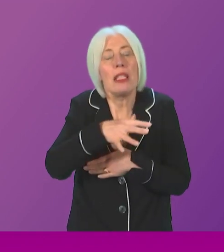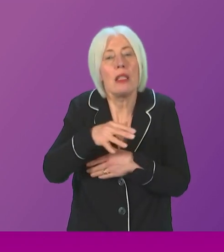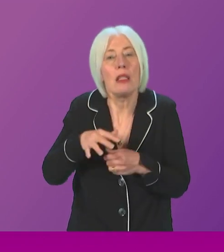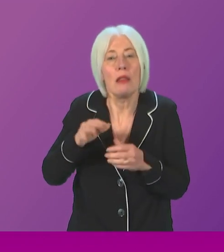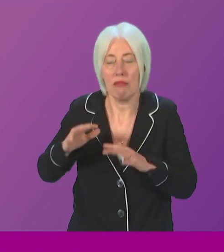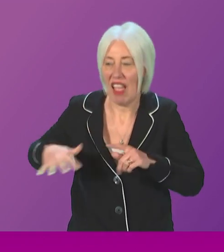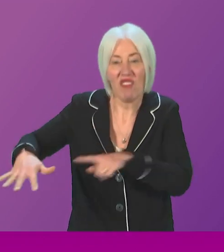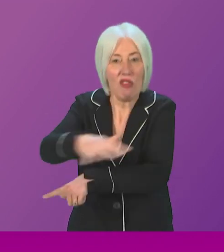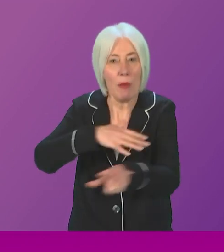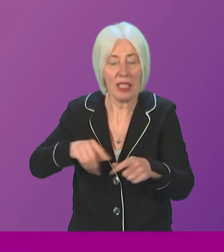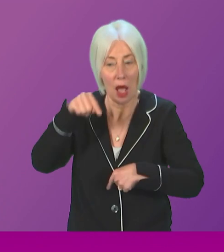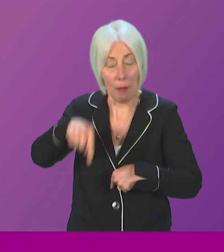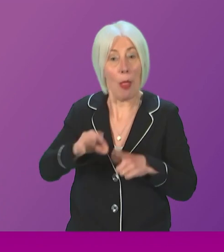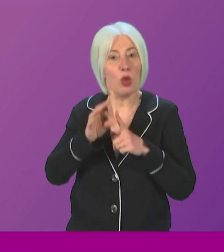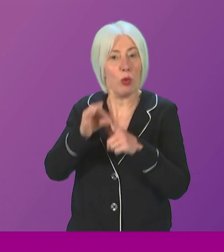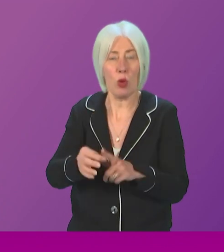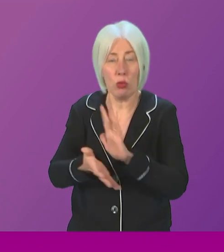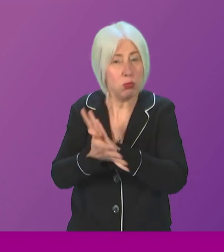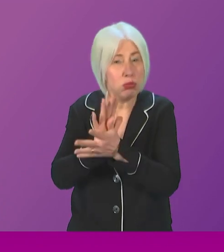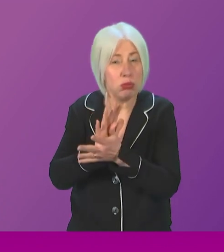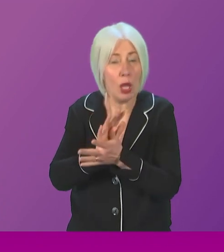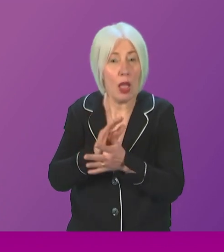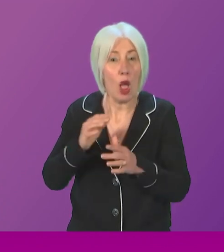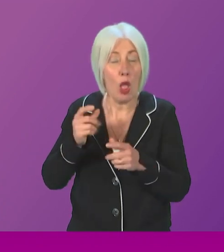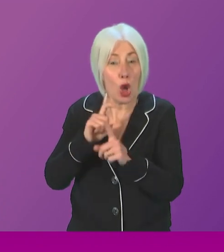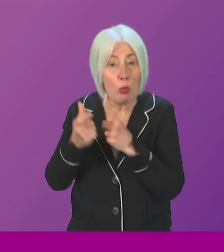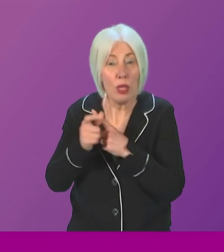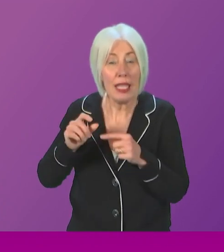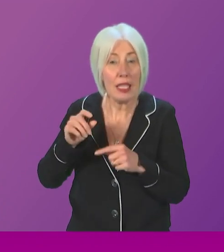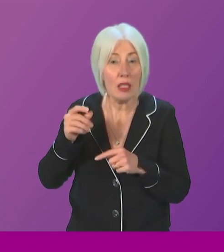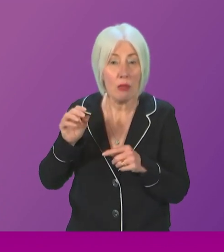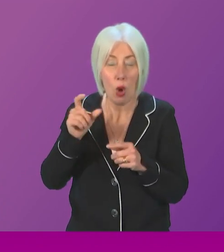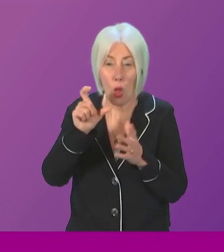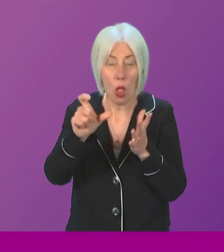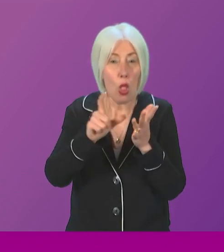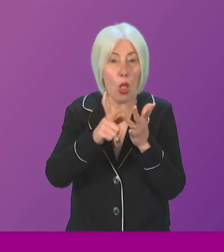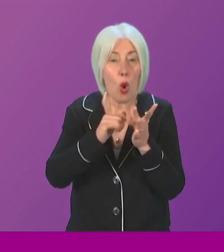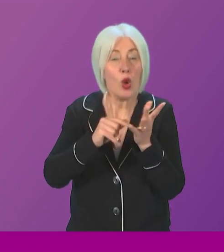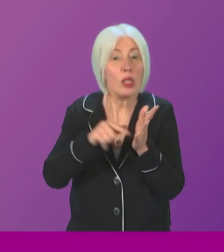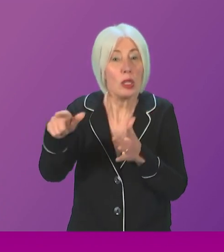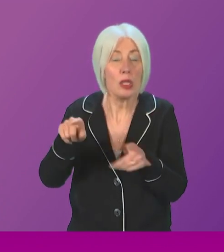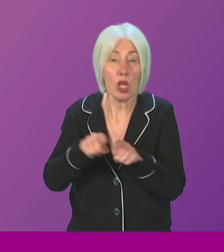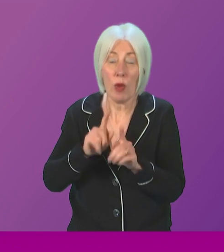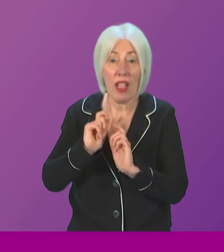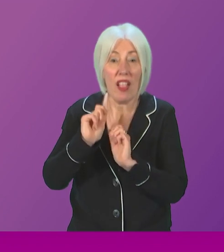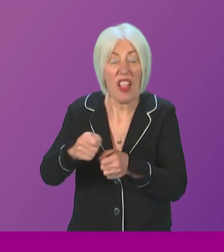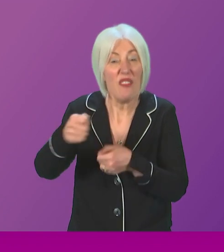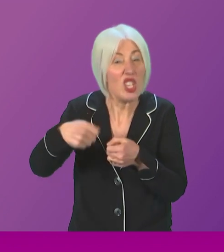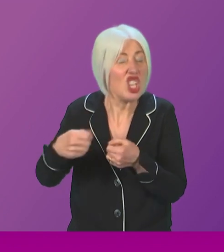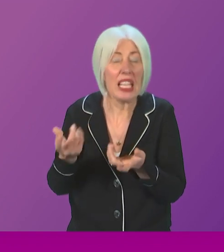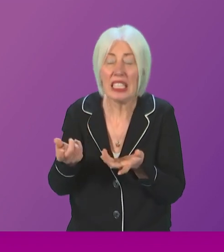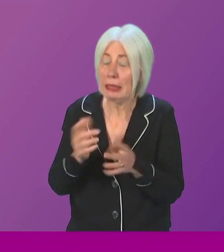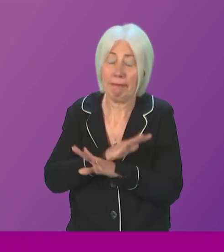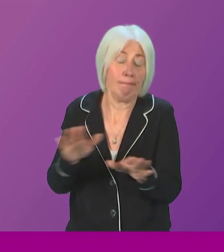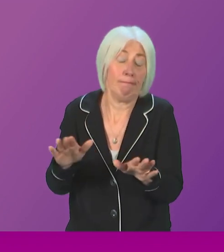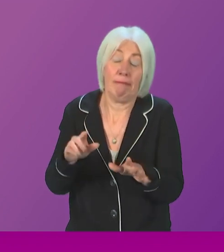will devastate coastal communities and threaten their very way of life, particularly the fishing sector. It's